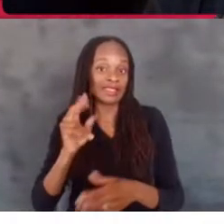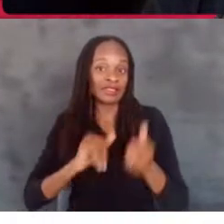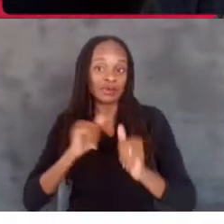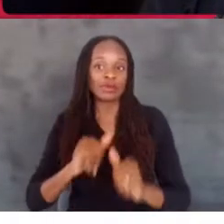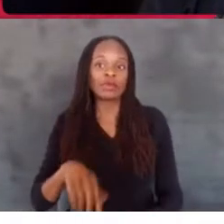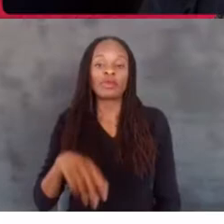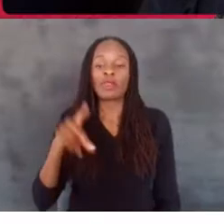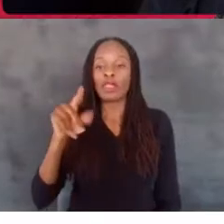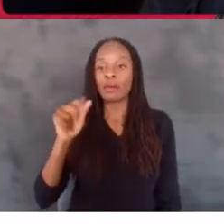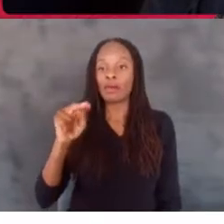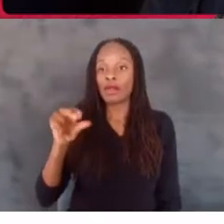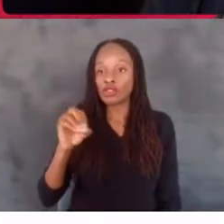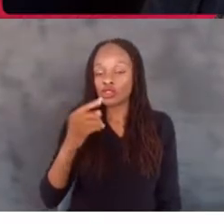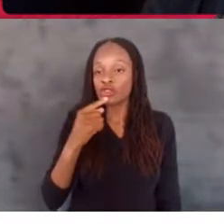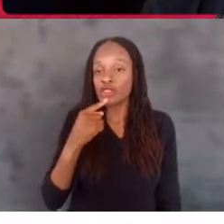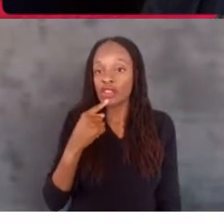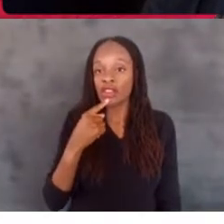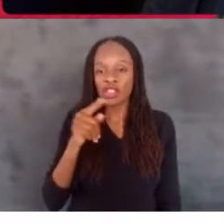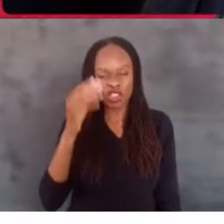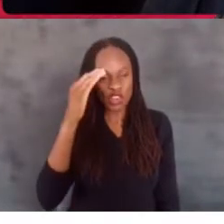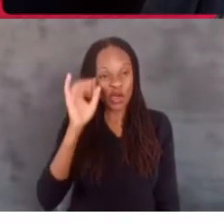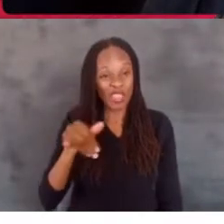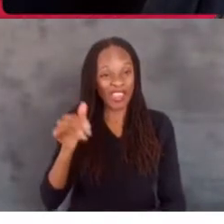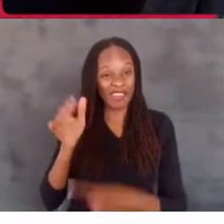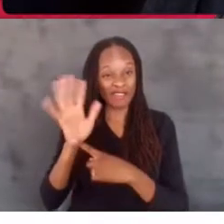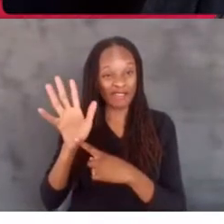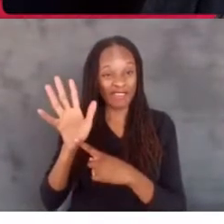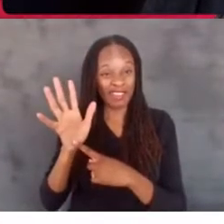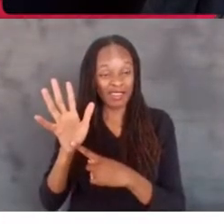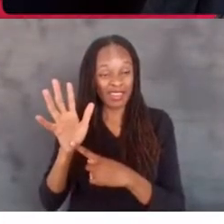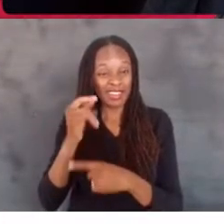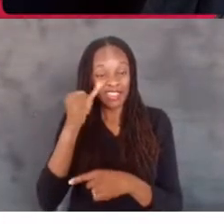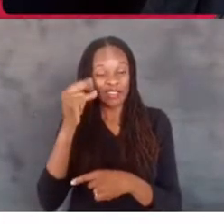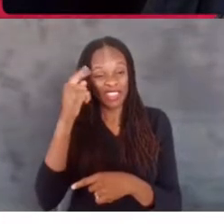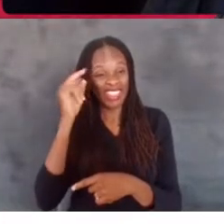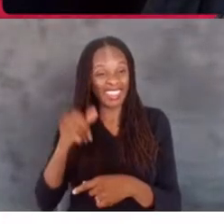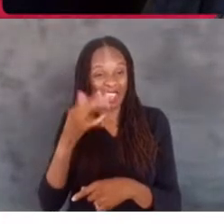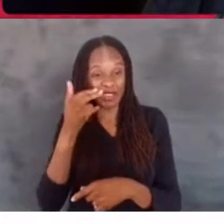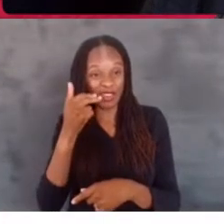Psychosis, the little five-minute thing was funny? Wait till you see this.